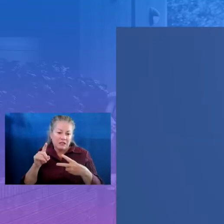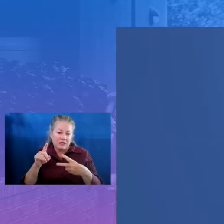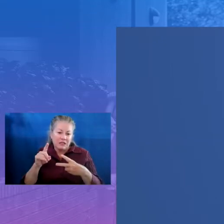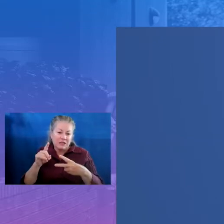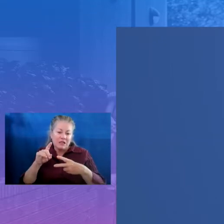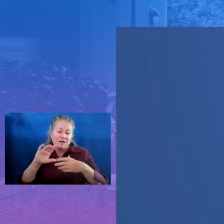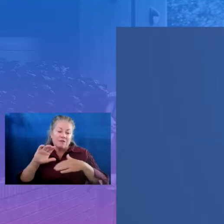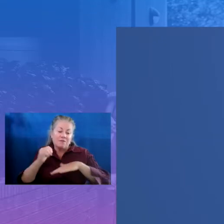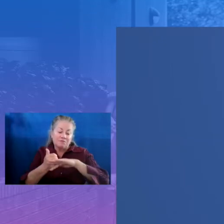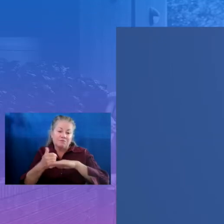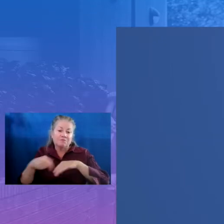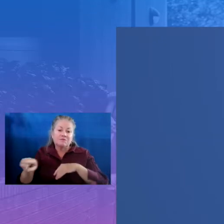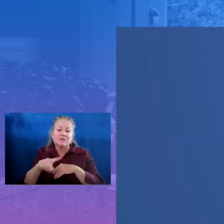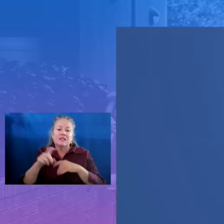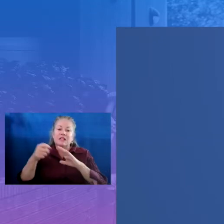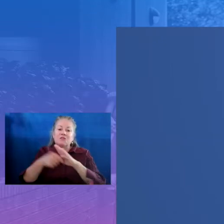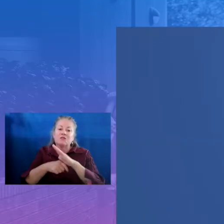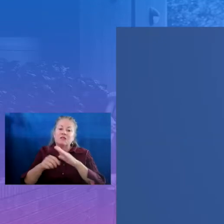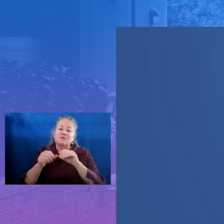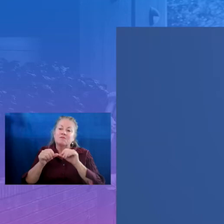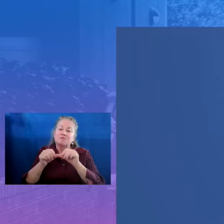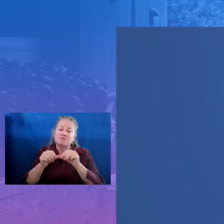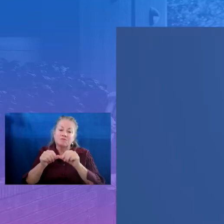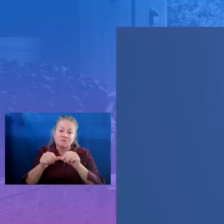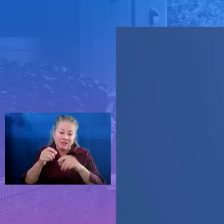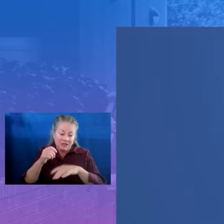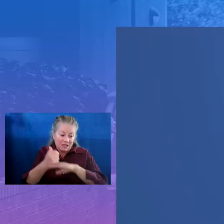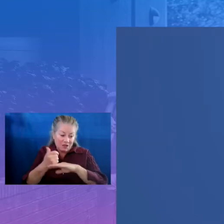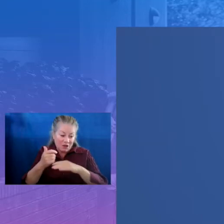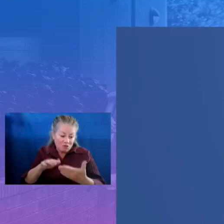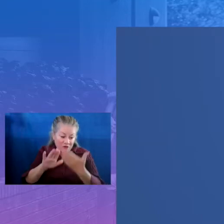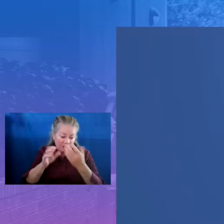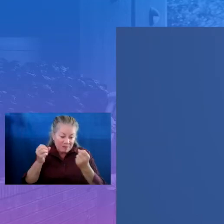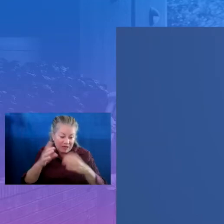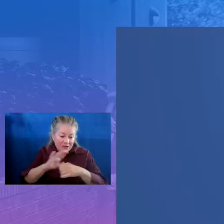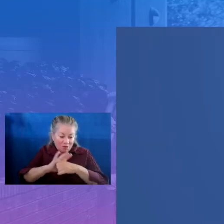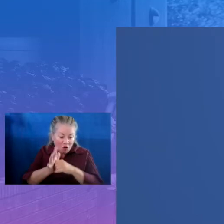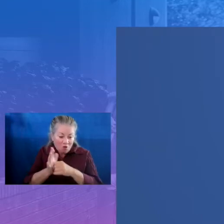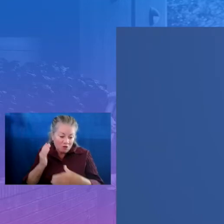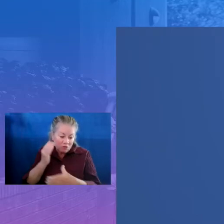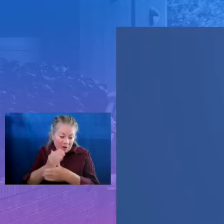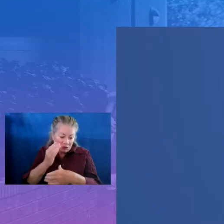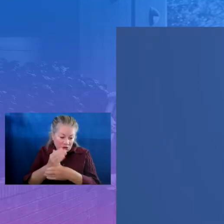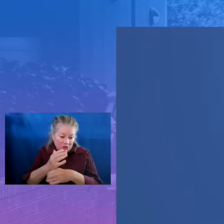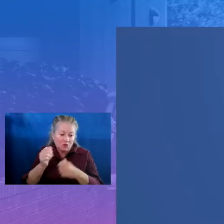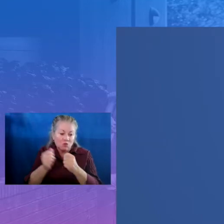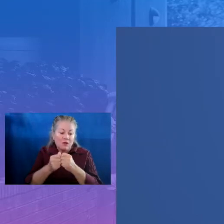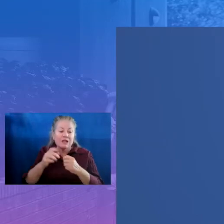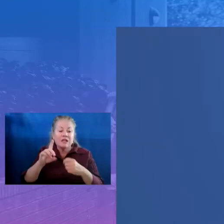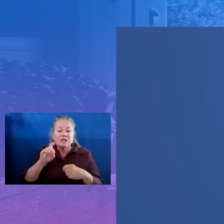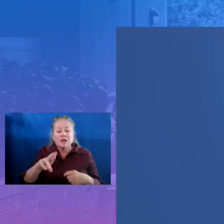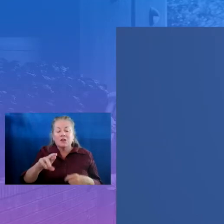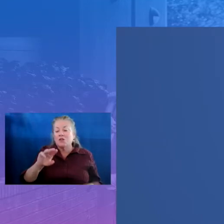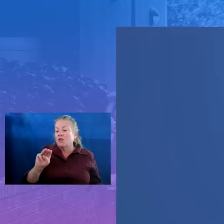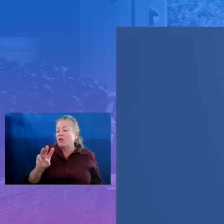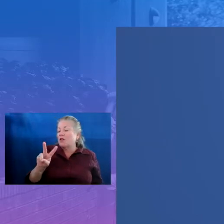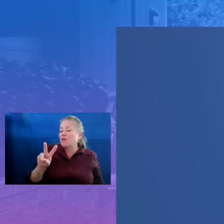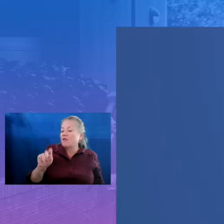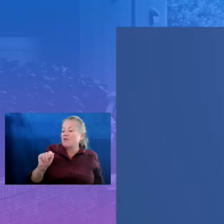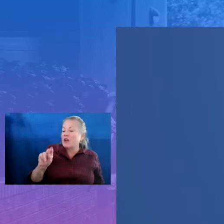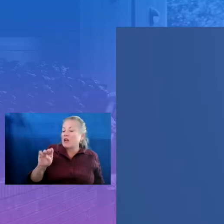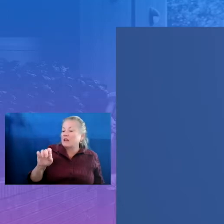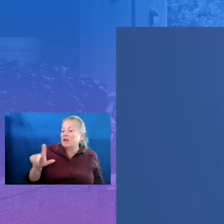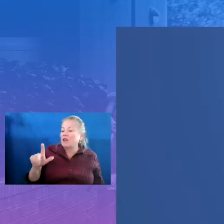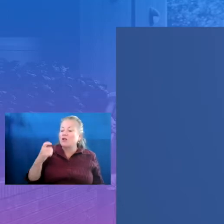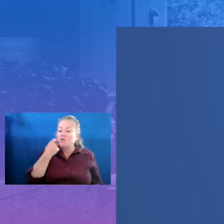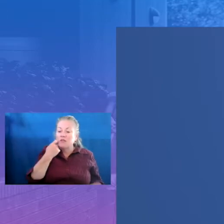partnerships to address many COVID learning disruptions, along with Dr. Vandell, he has recently developed the widely used evidence base for